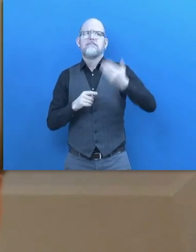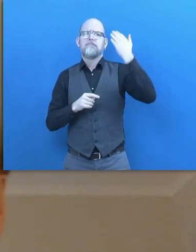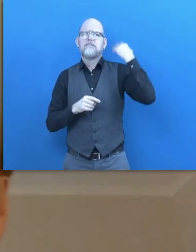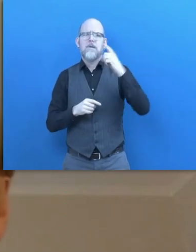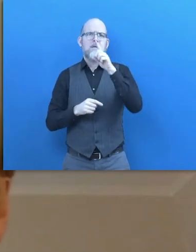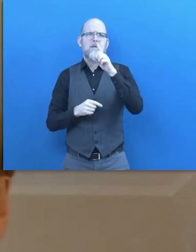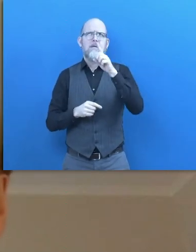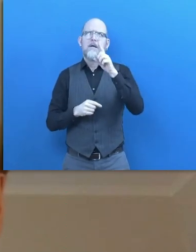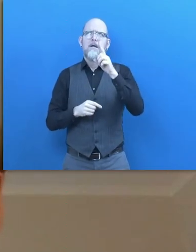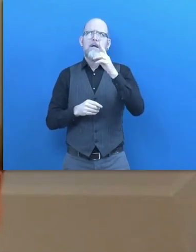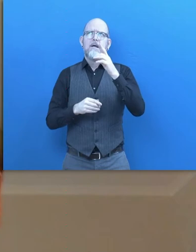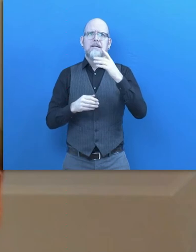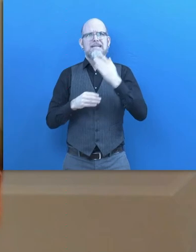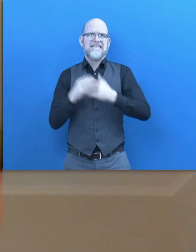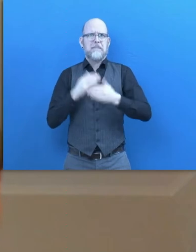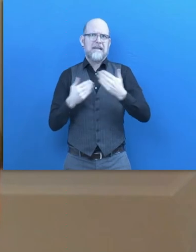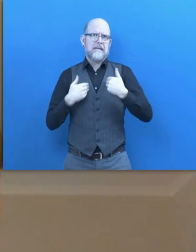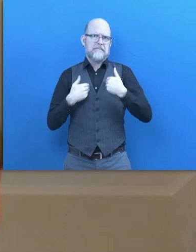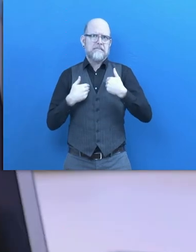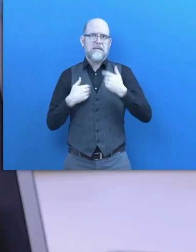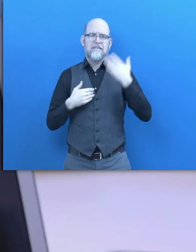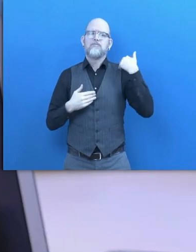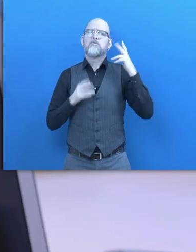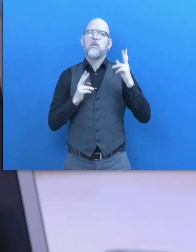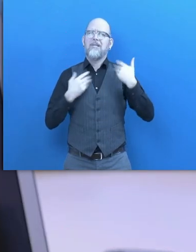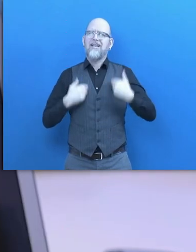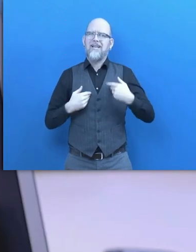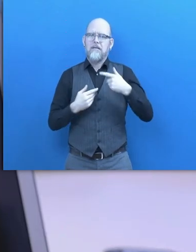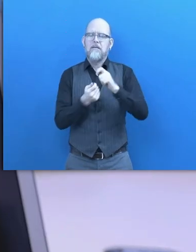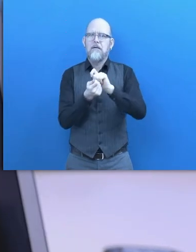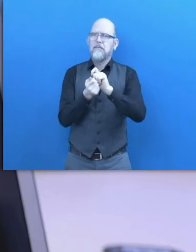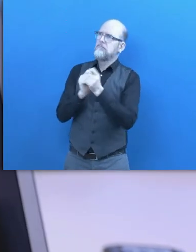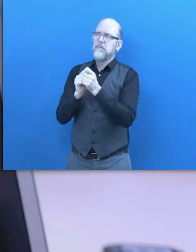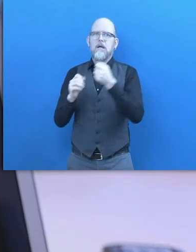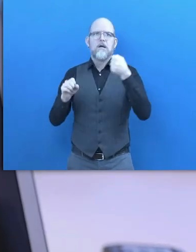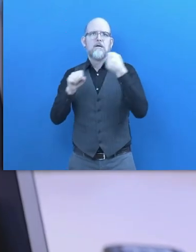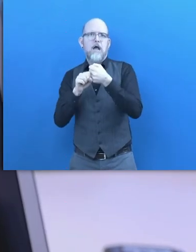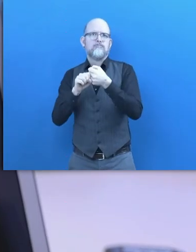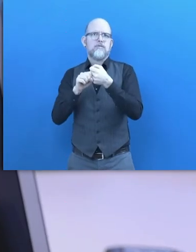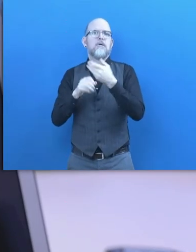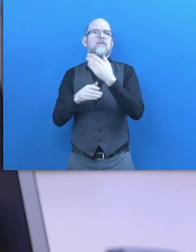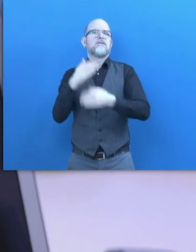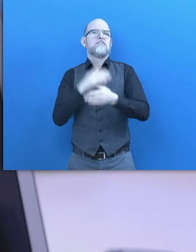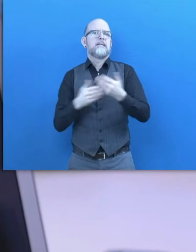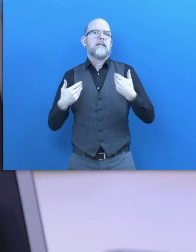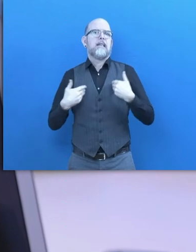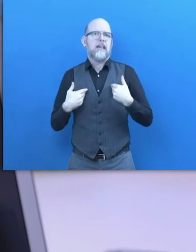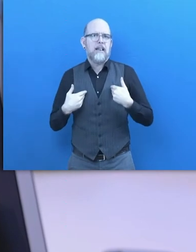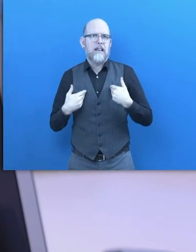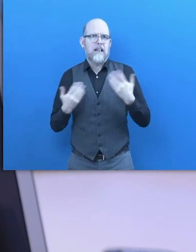whose life was changed within one second, in my case by a traffic accident.